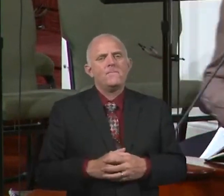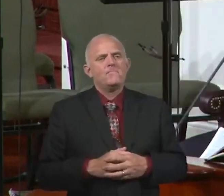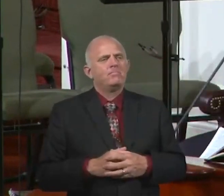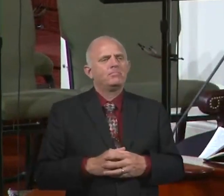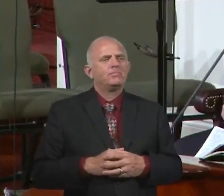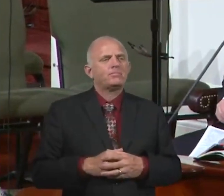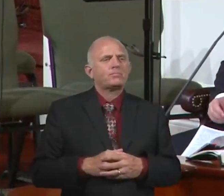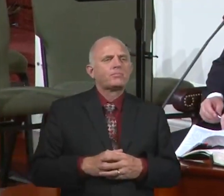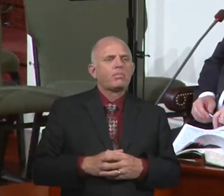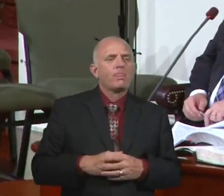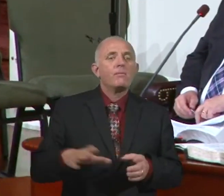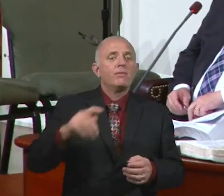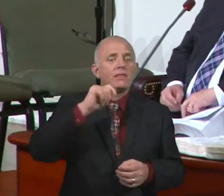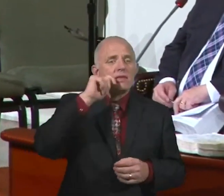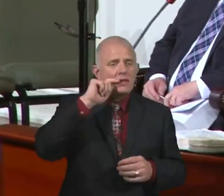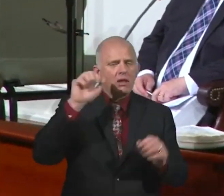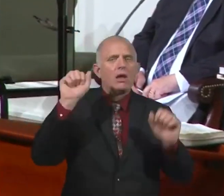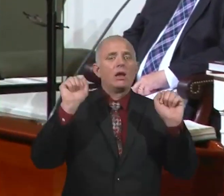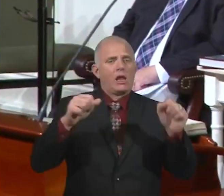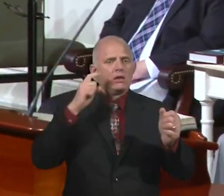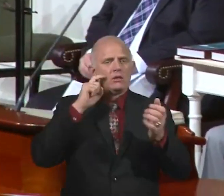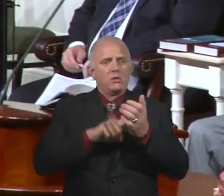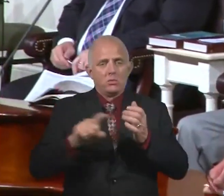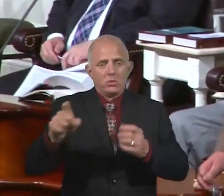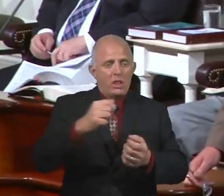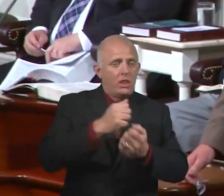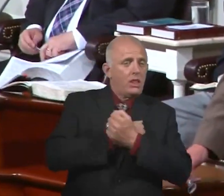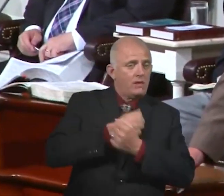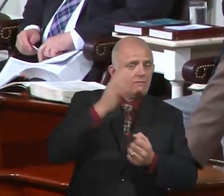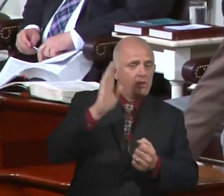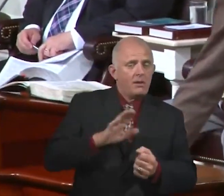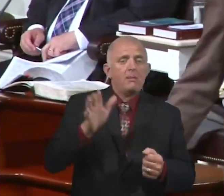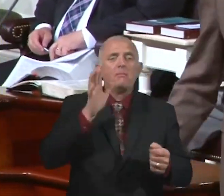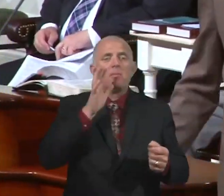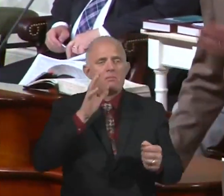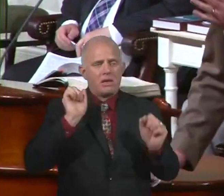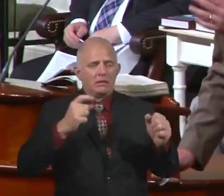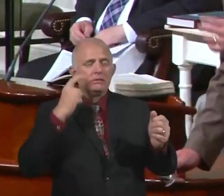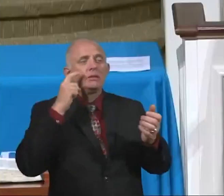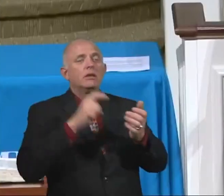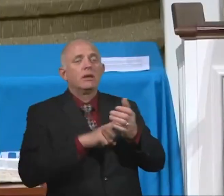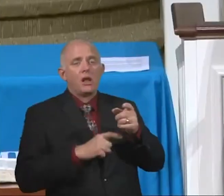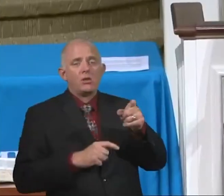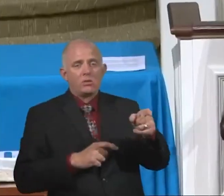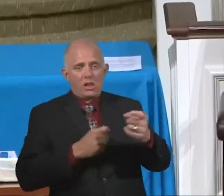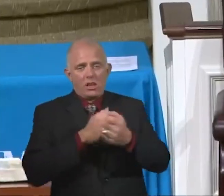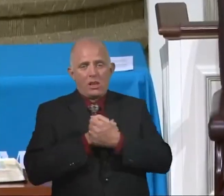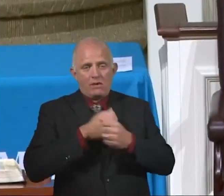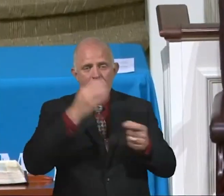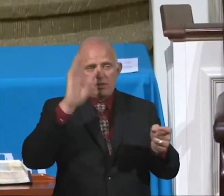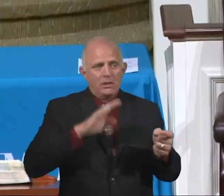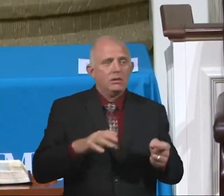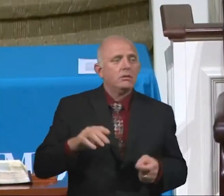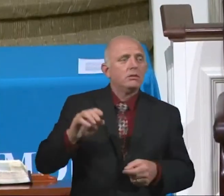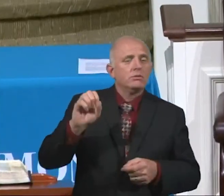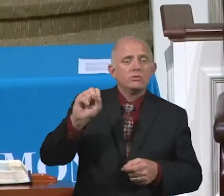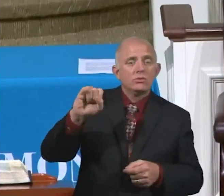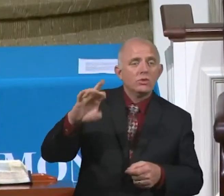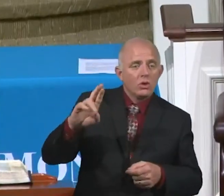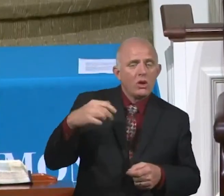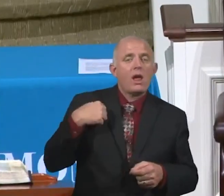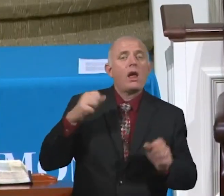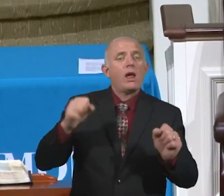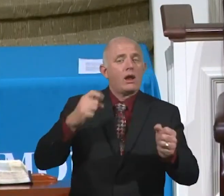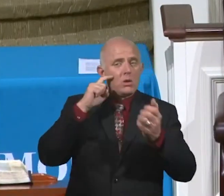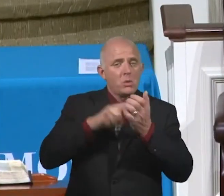Teenager, we can tell if you love God. Mama, we can tell if you love God. Sir, we can tell if you love God. It's not something you have to go around and tell